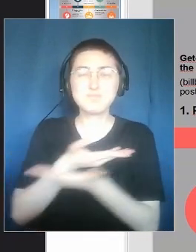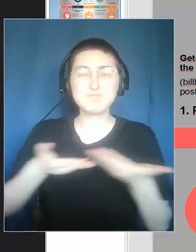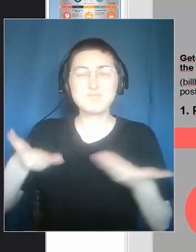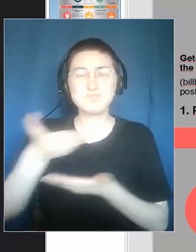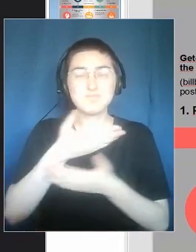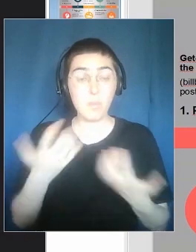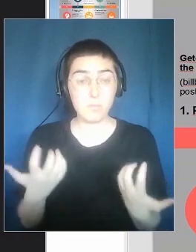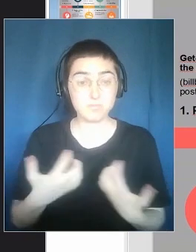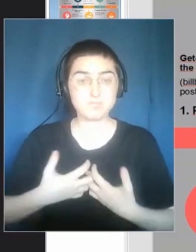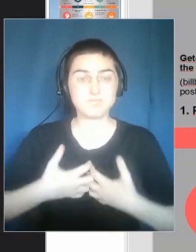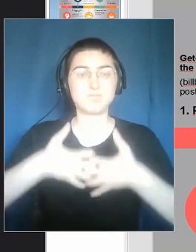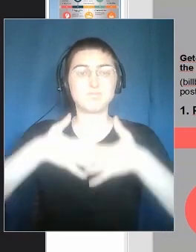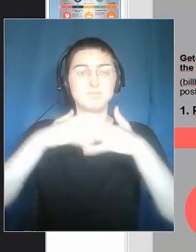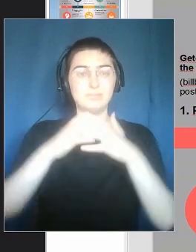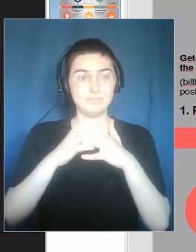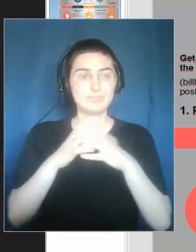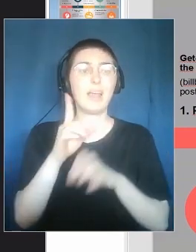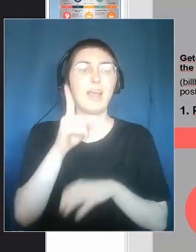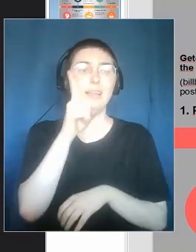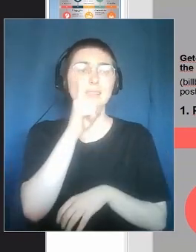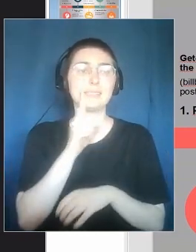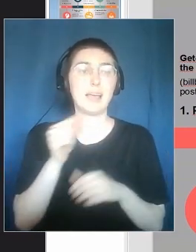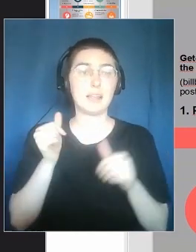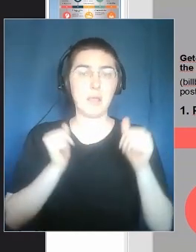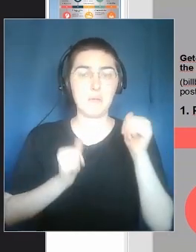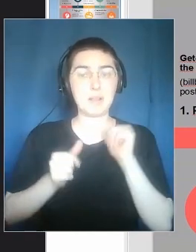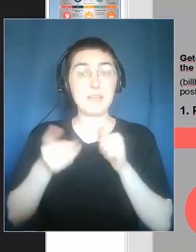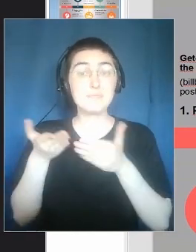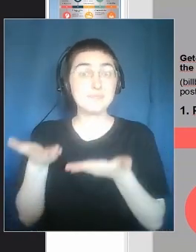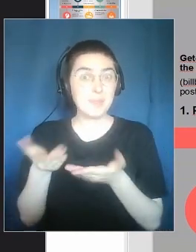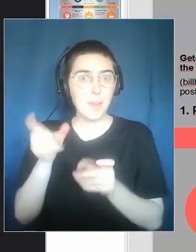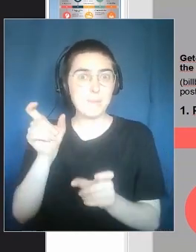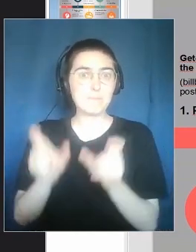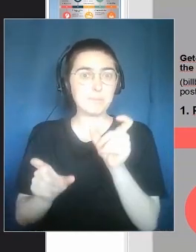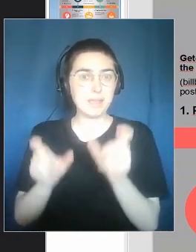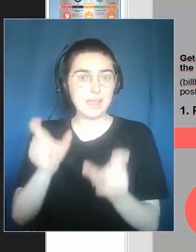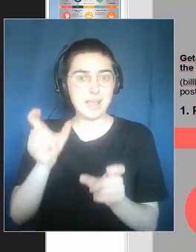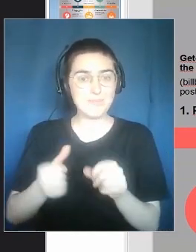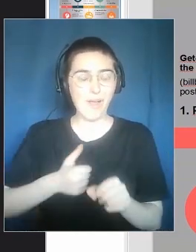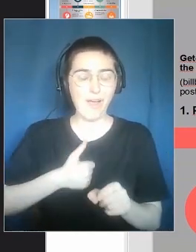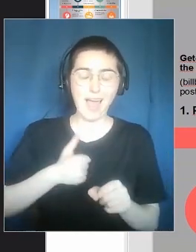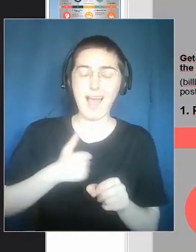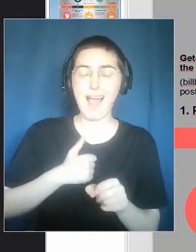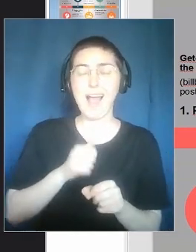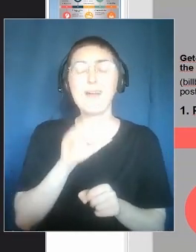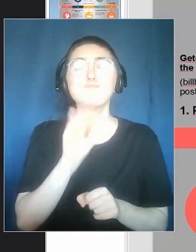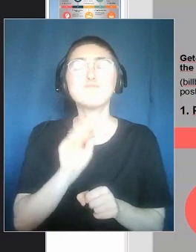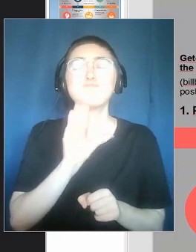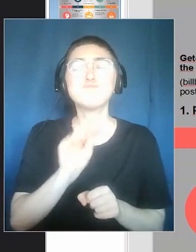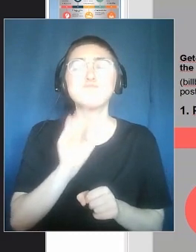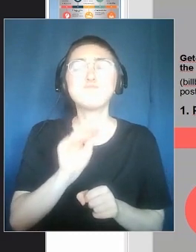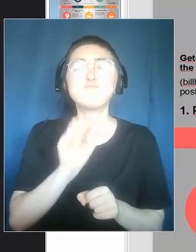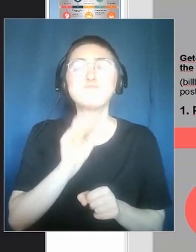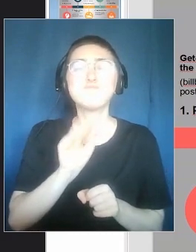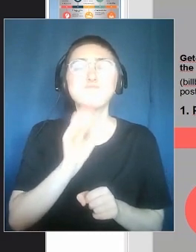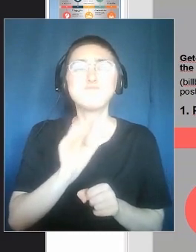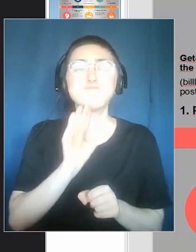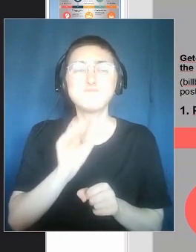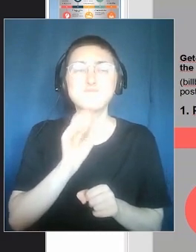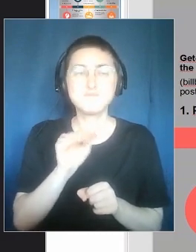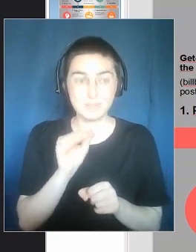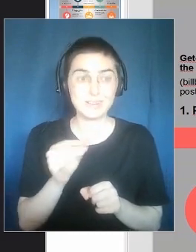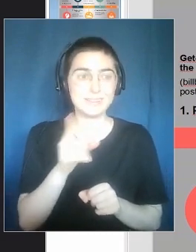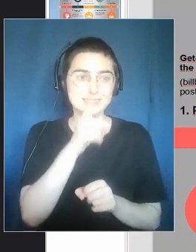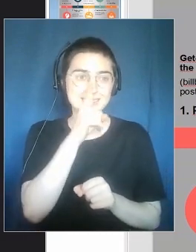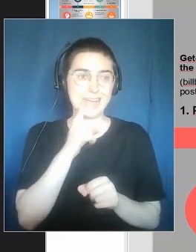These people, of course, sometimes they also give a voice to the silent. Maybe we can talk about this a bit